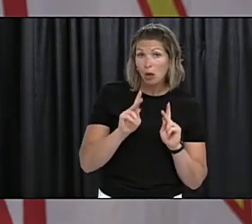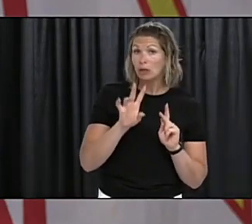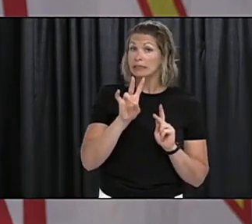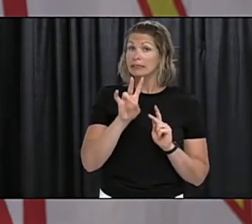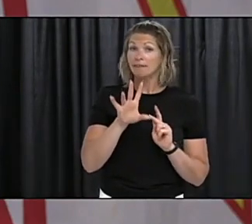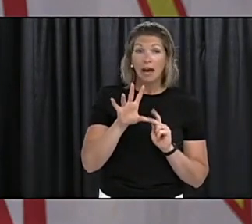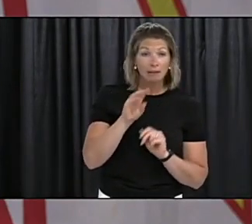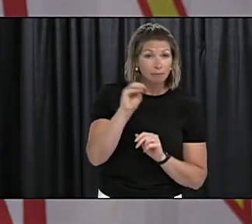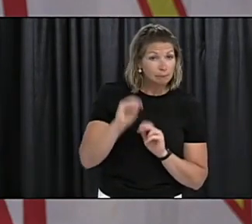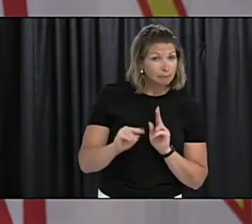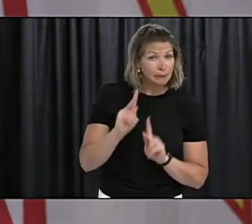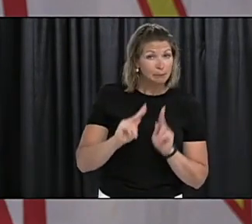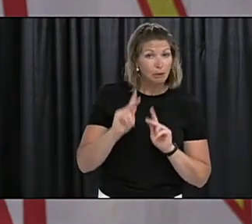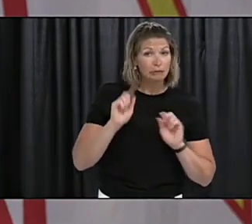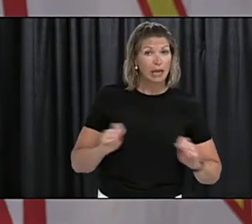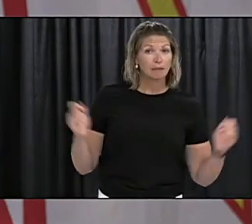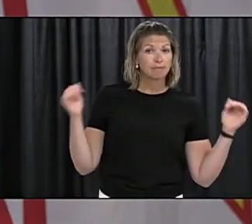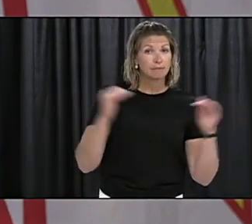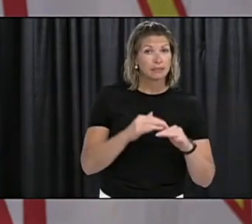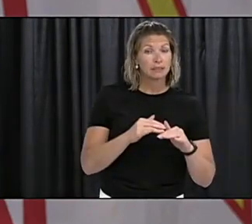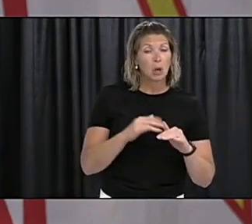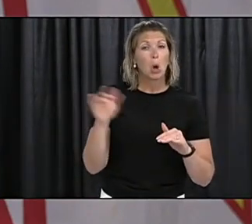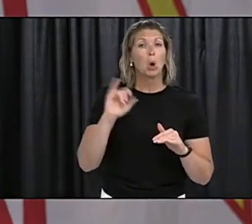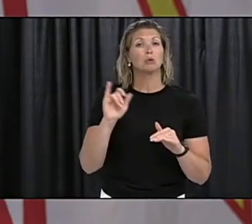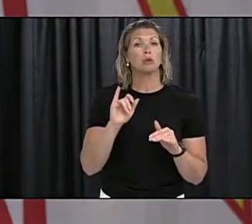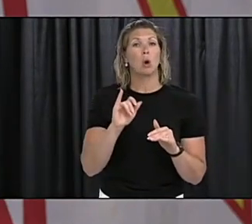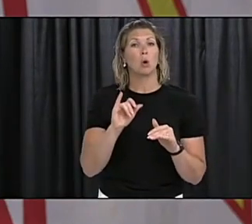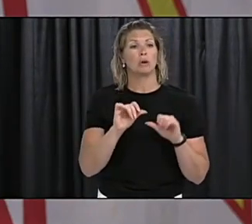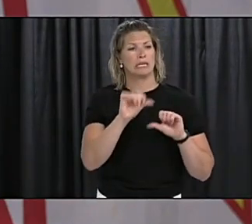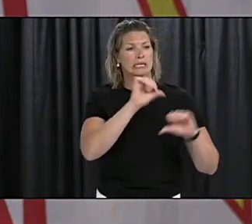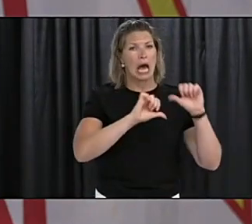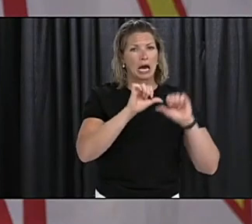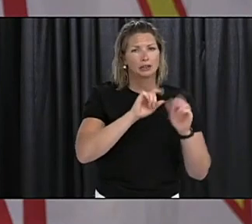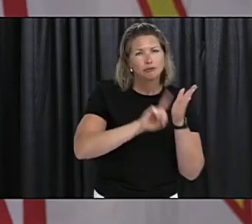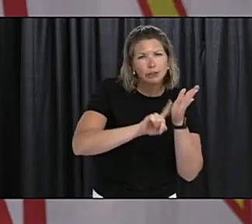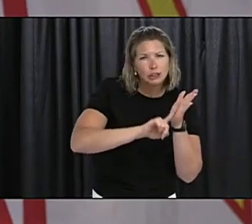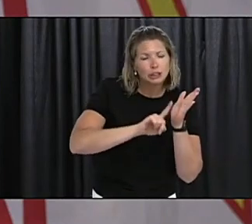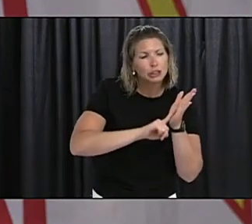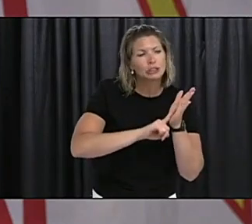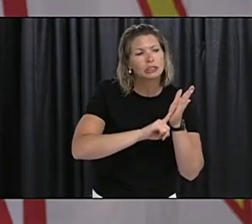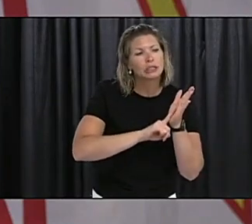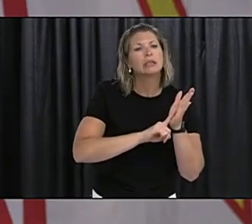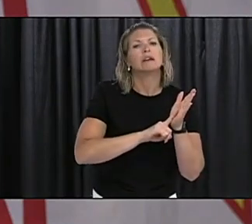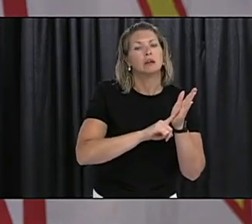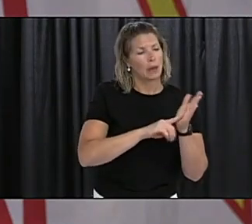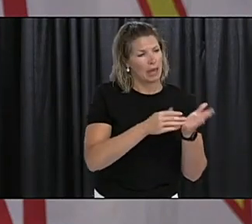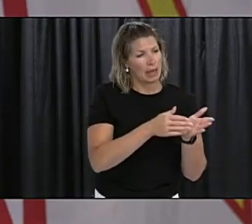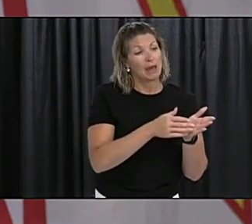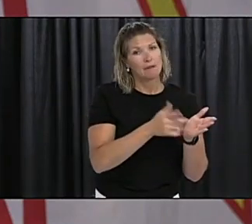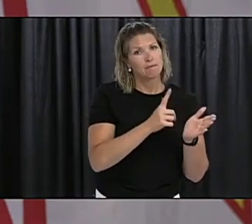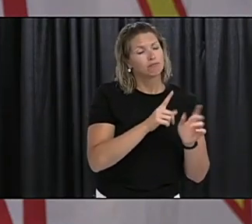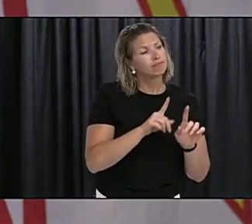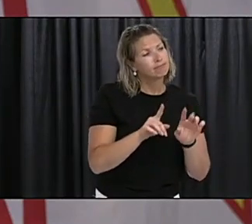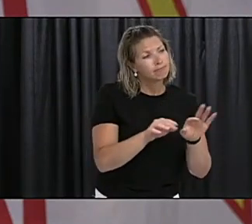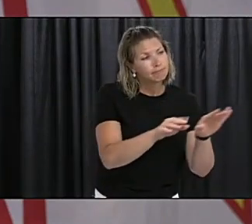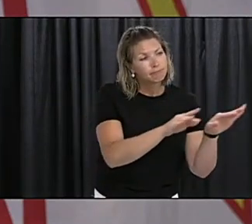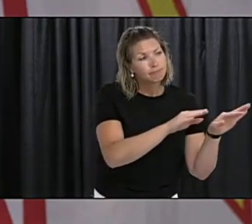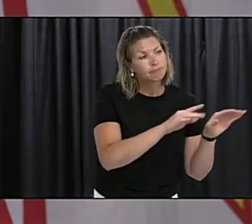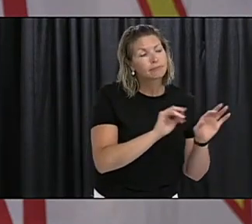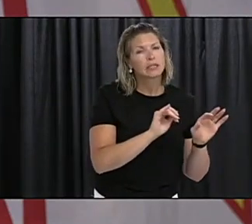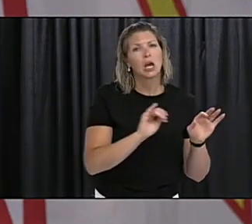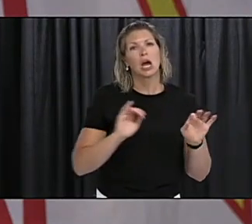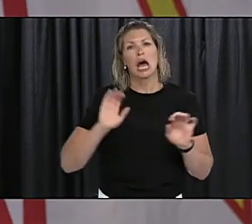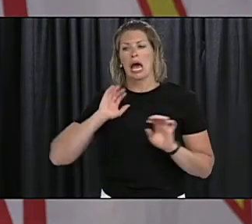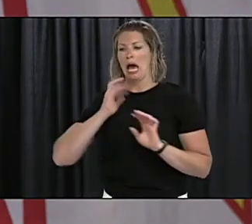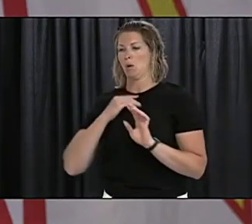science behind us to support us making that type of decision so we certainly asked our predictive modeling group to look at this for us and we